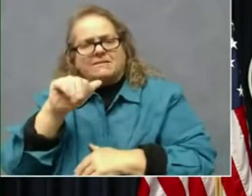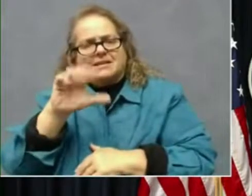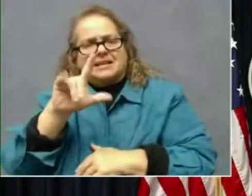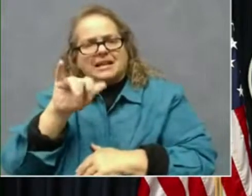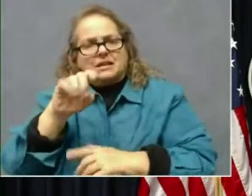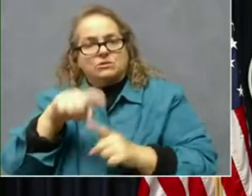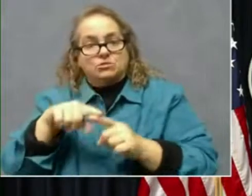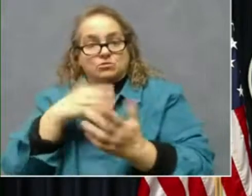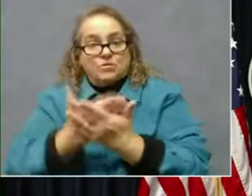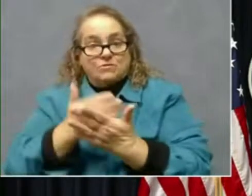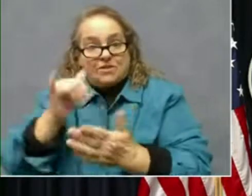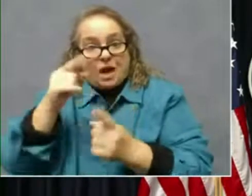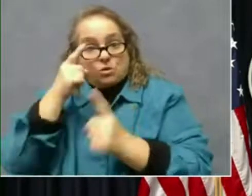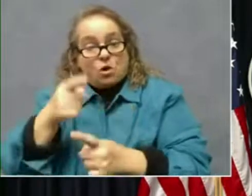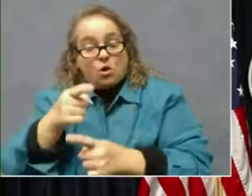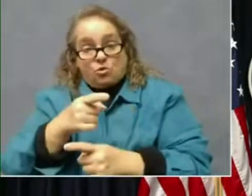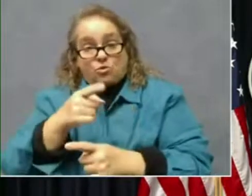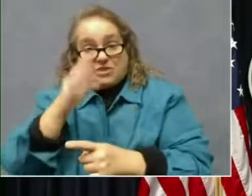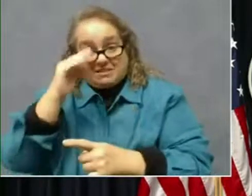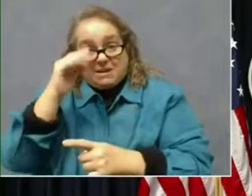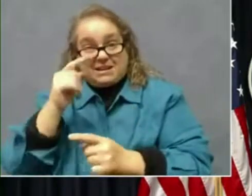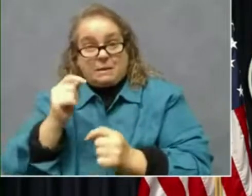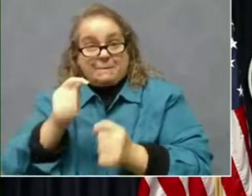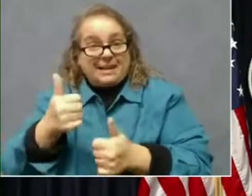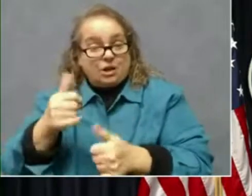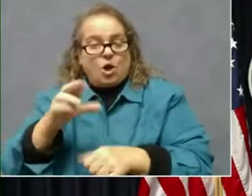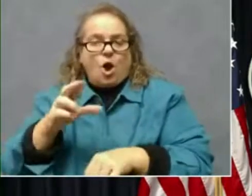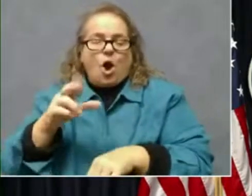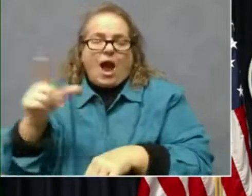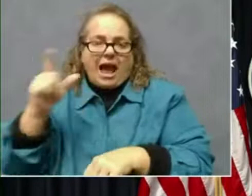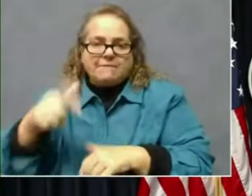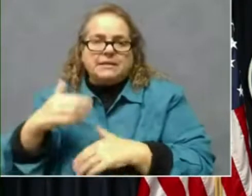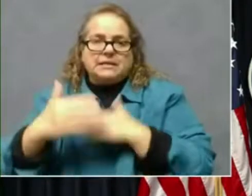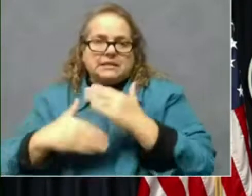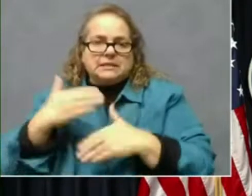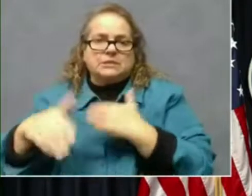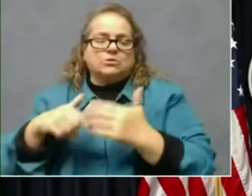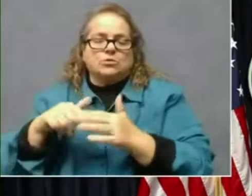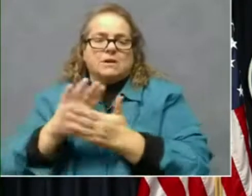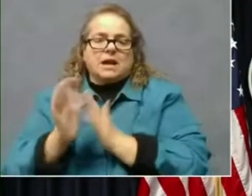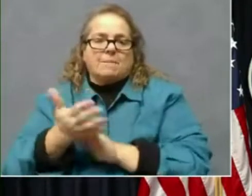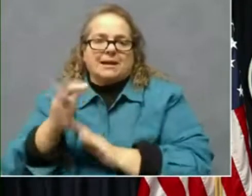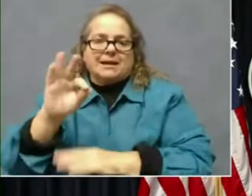or do you expect there will be some time to work up to that 90% in seven days?